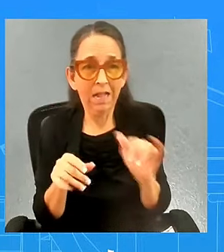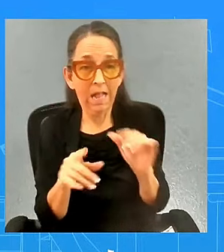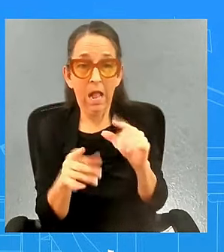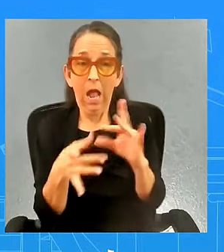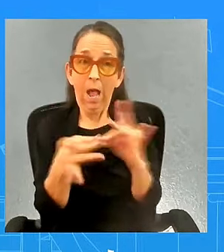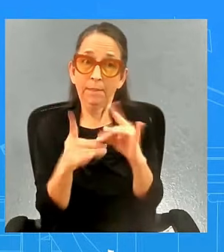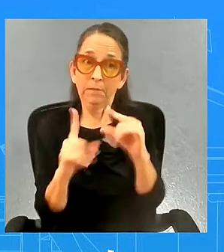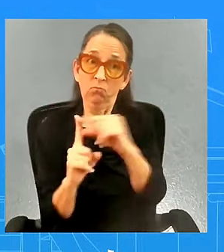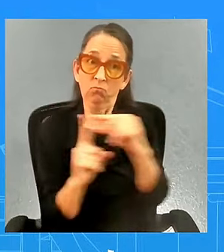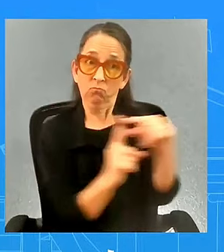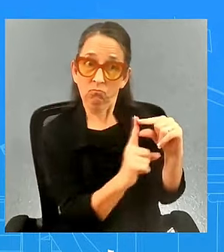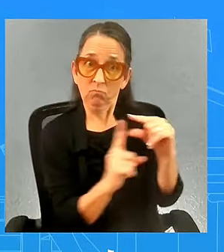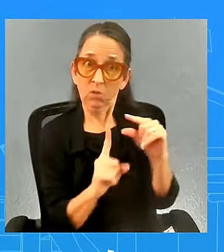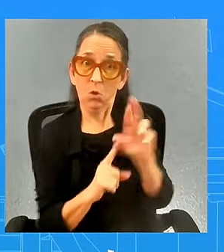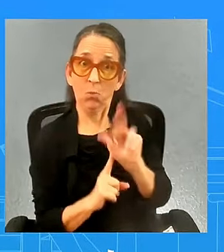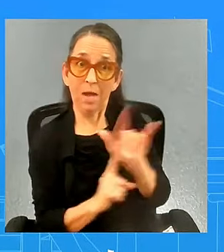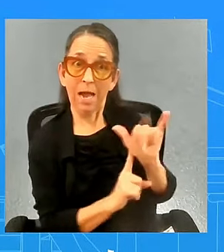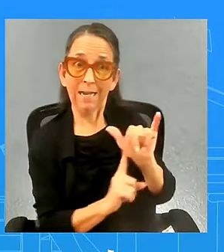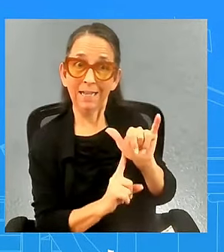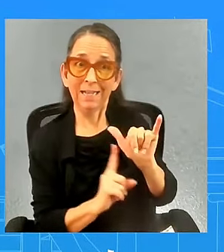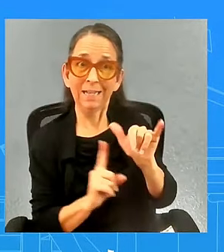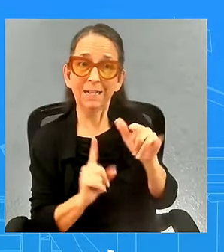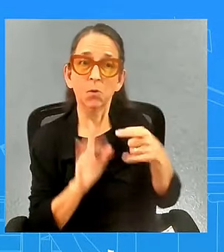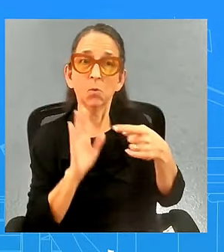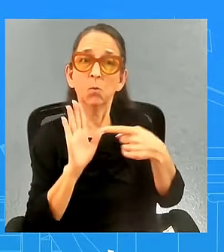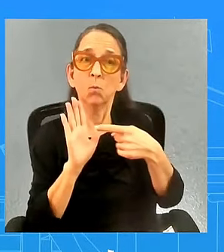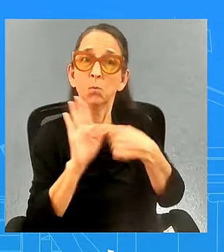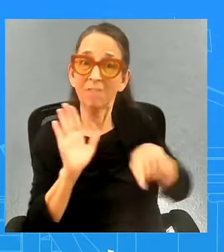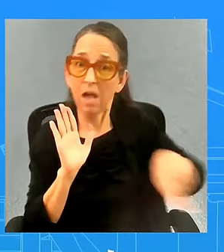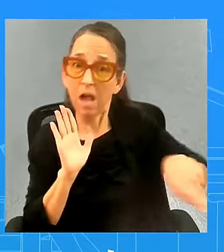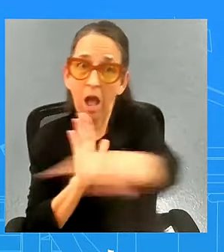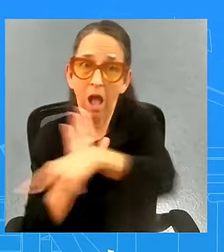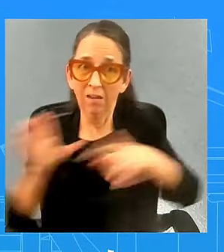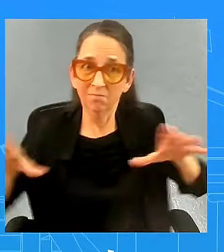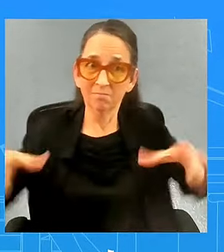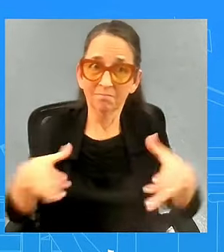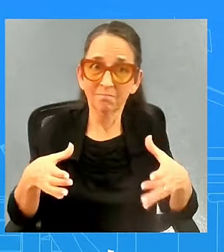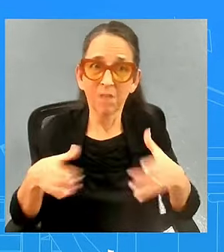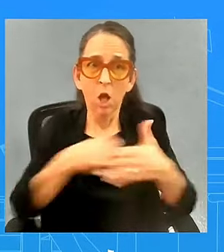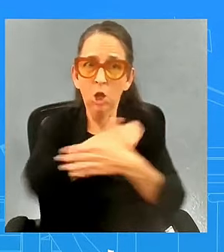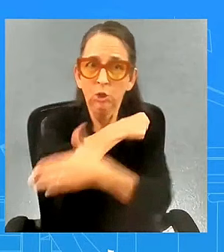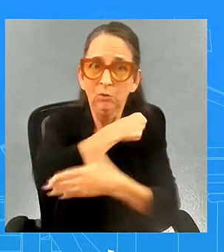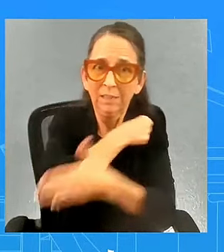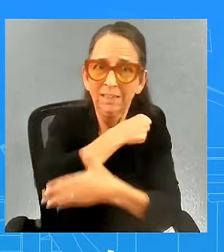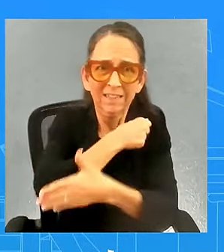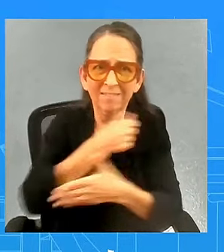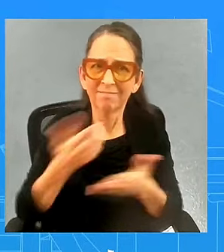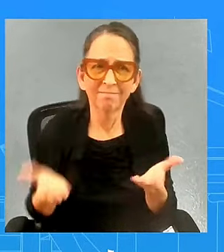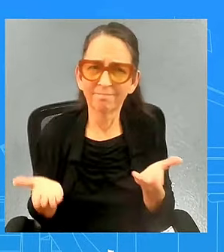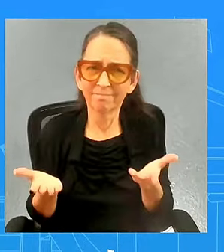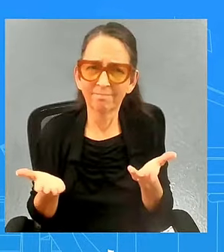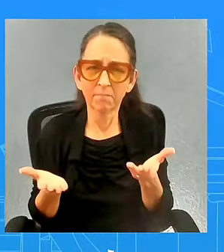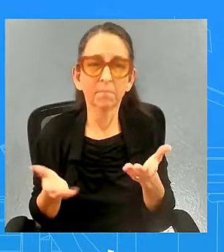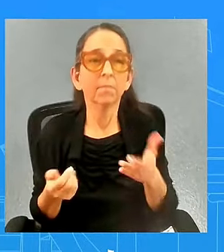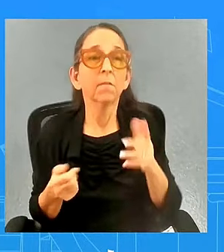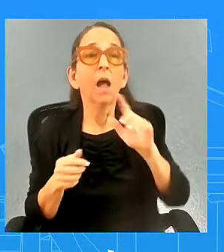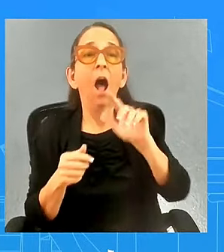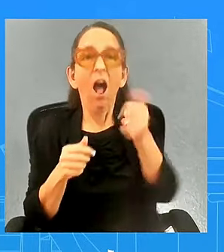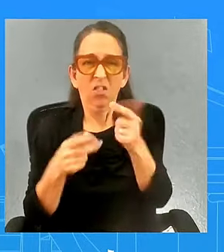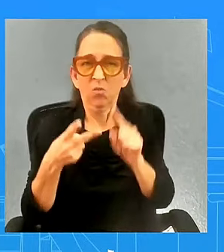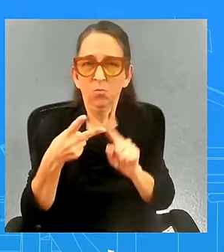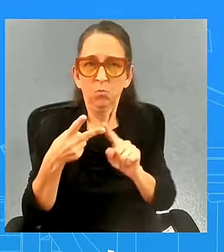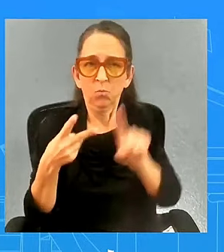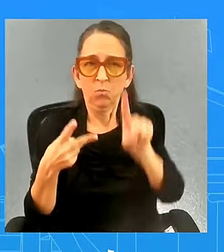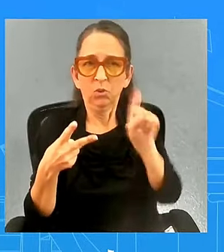don't reflect who we are as a nation and to your question your other question that you asked um no he does